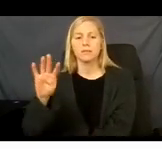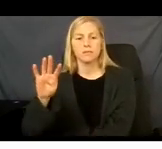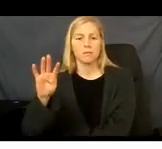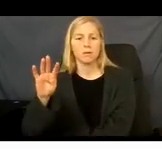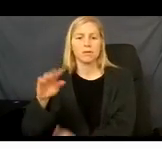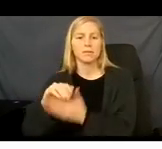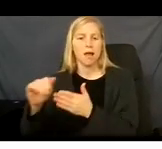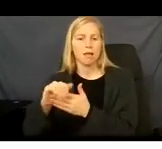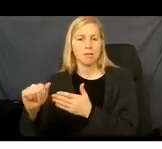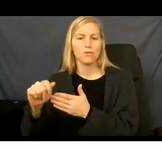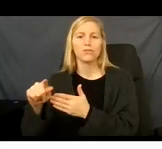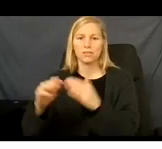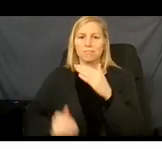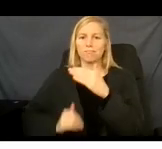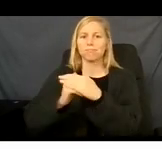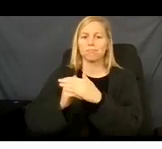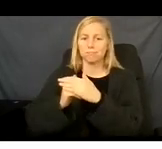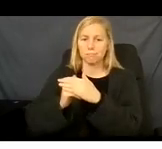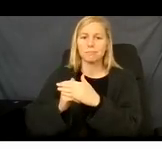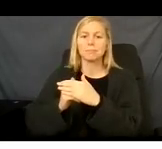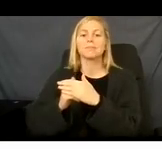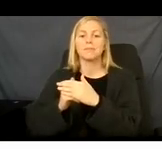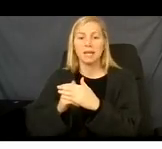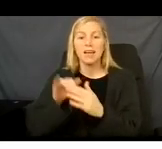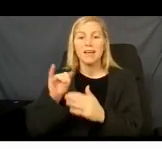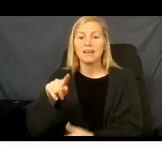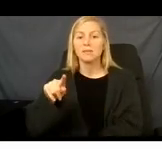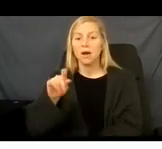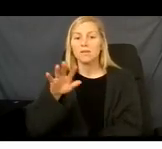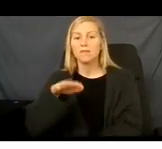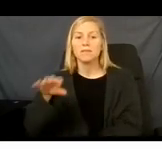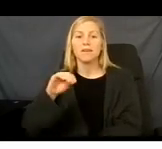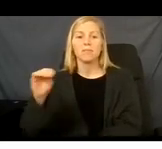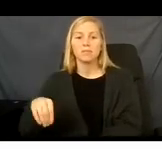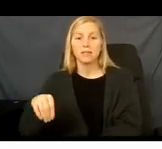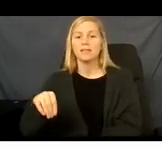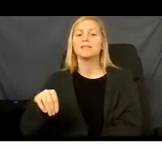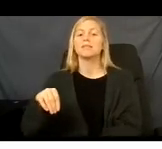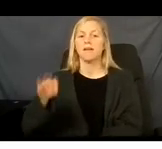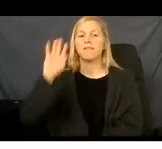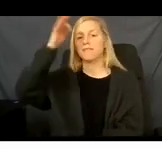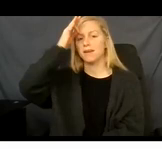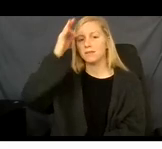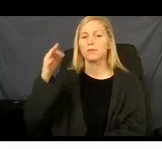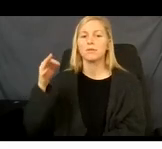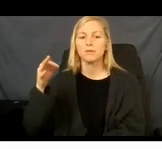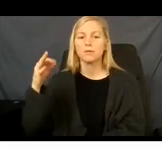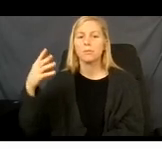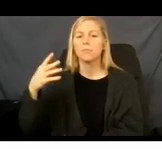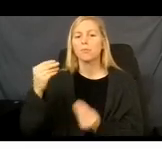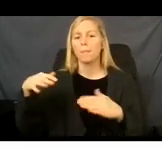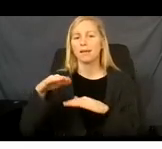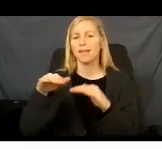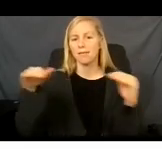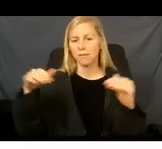and that is at 155% of the federal poverty level. Now for